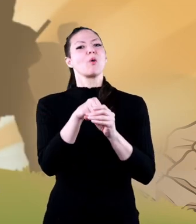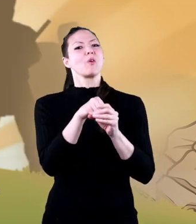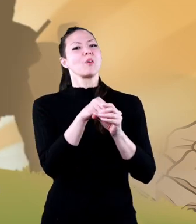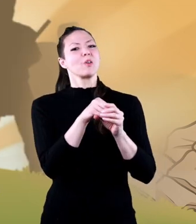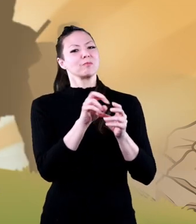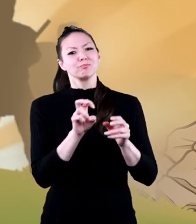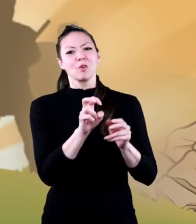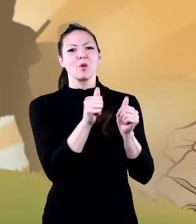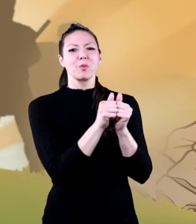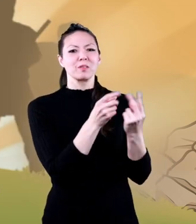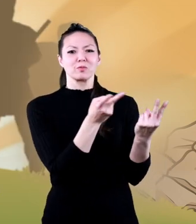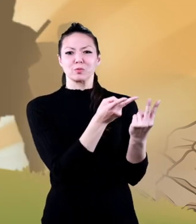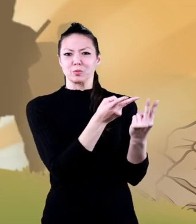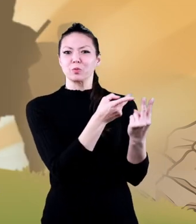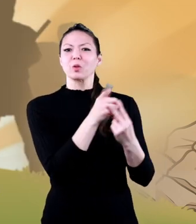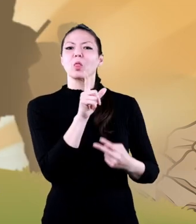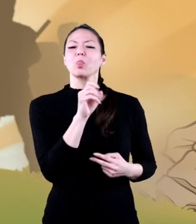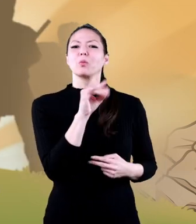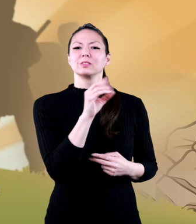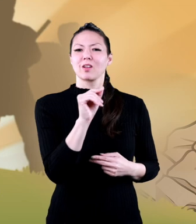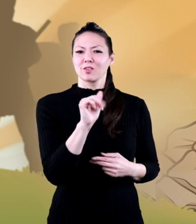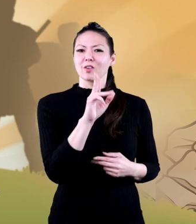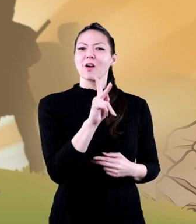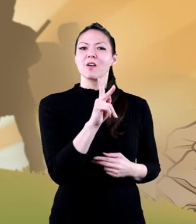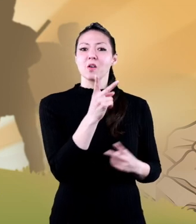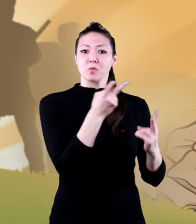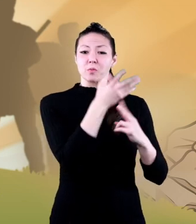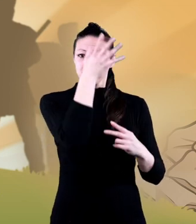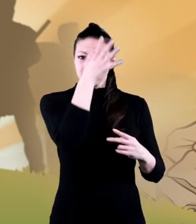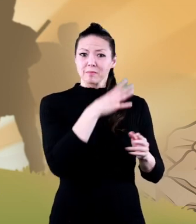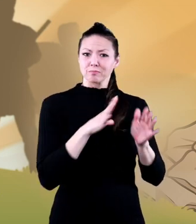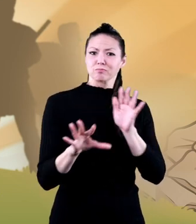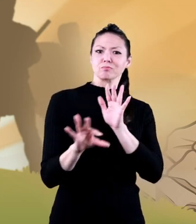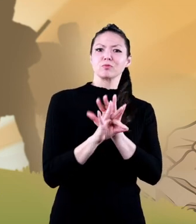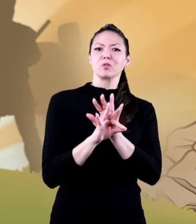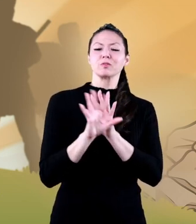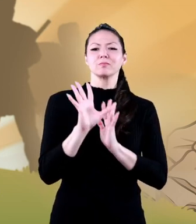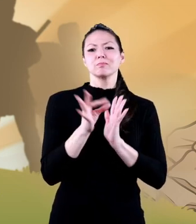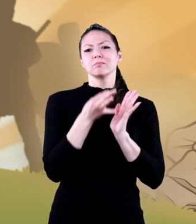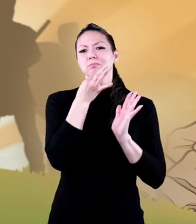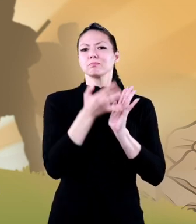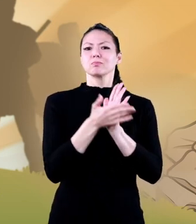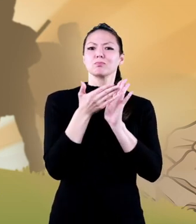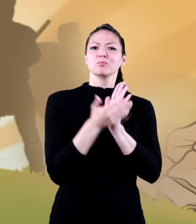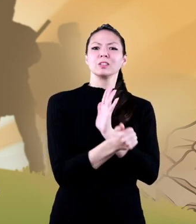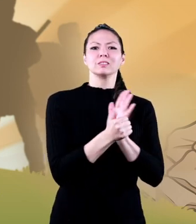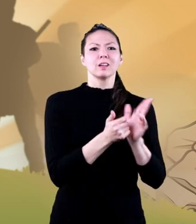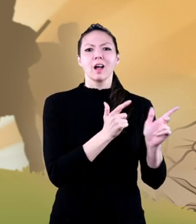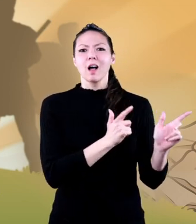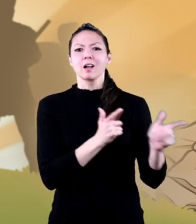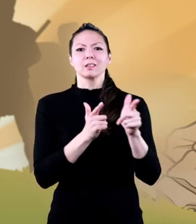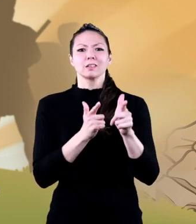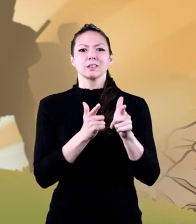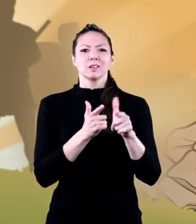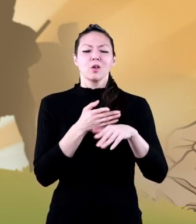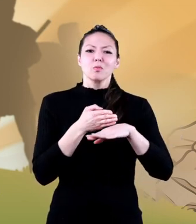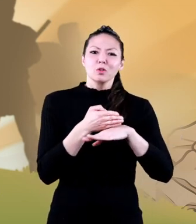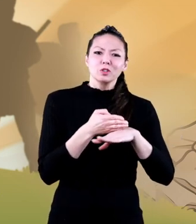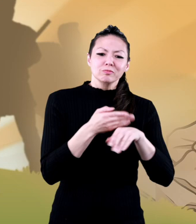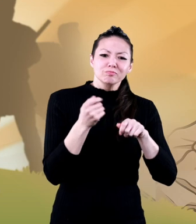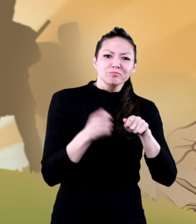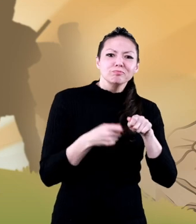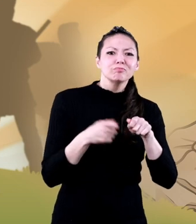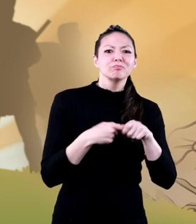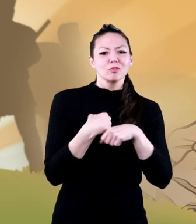to join the Lewis and Clark Expedition. These men were chosen for their expertise in hunting,